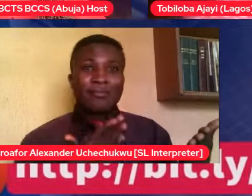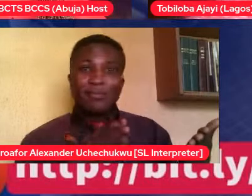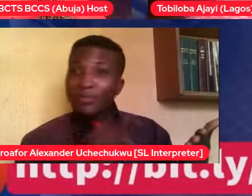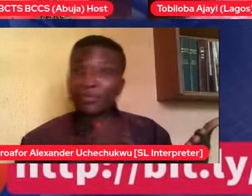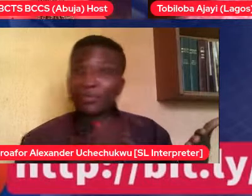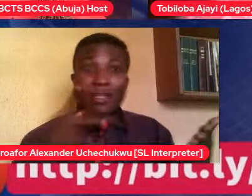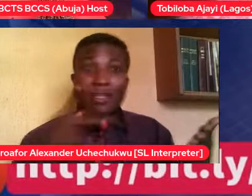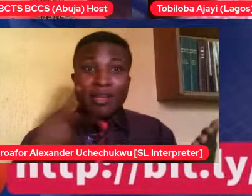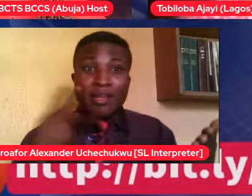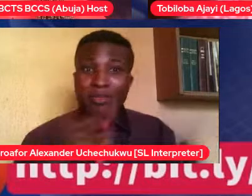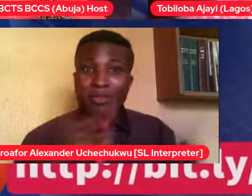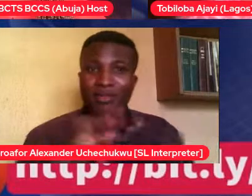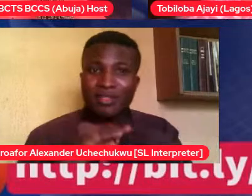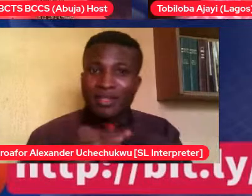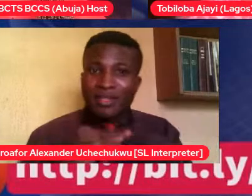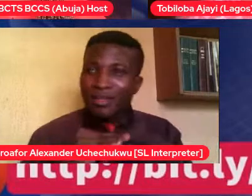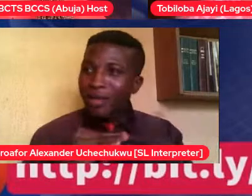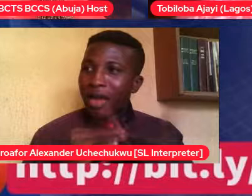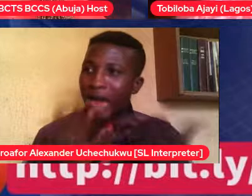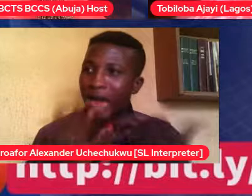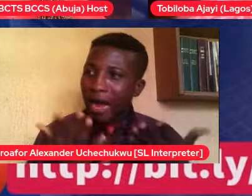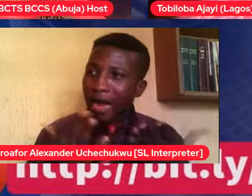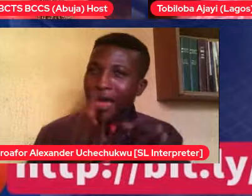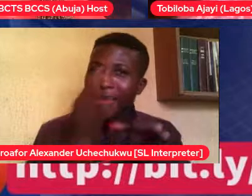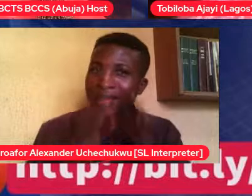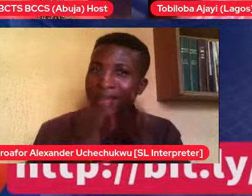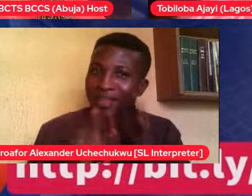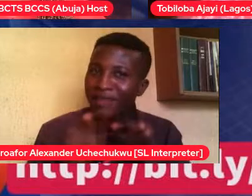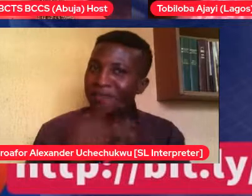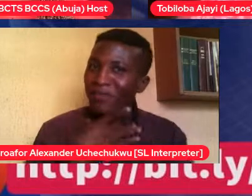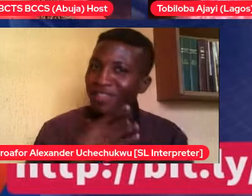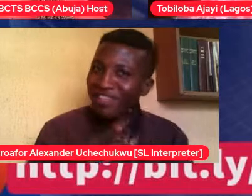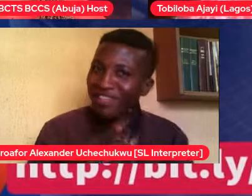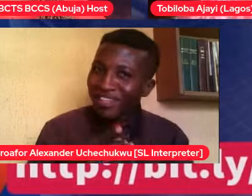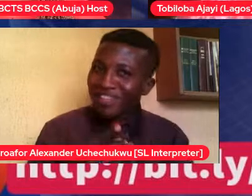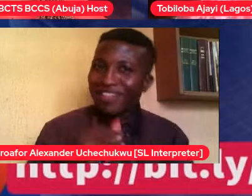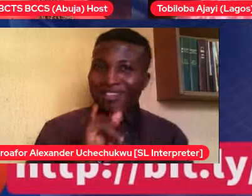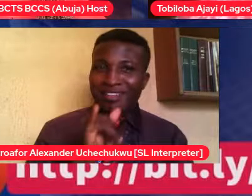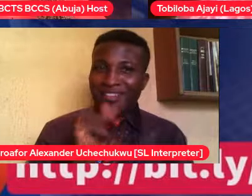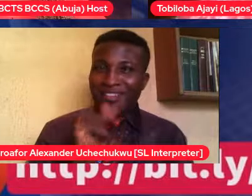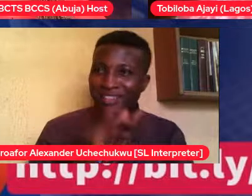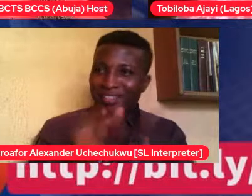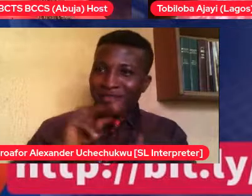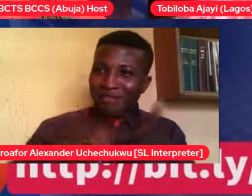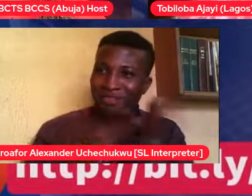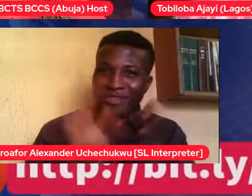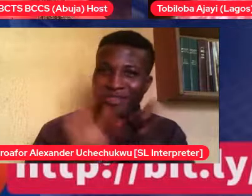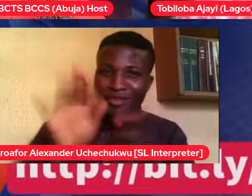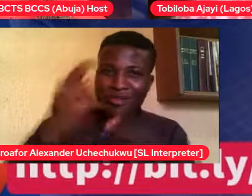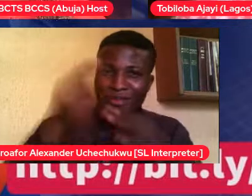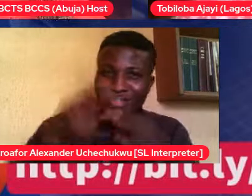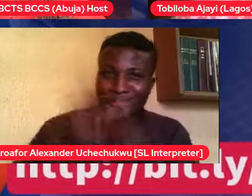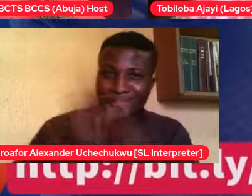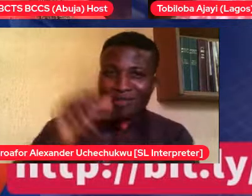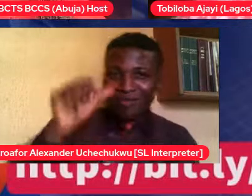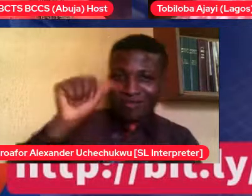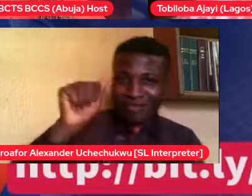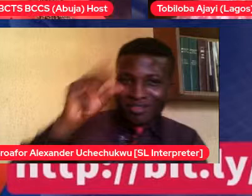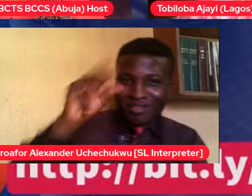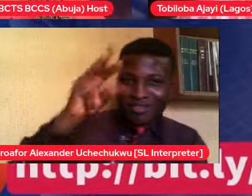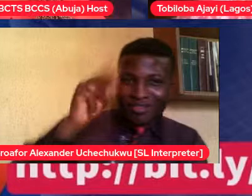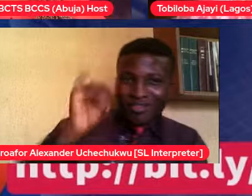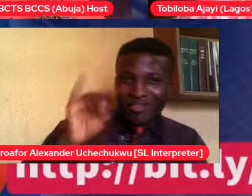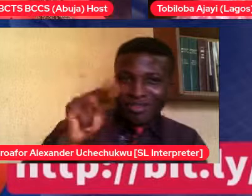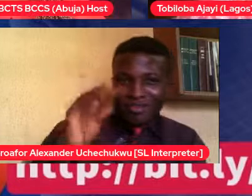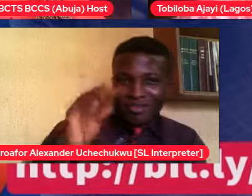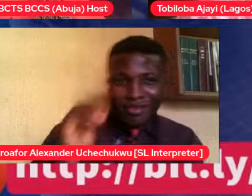that means if you like Amina, should we now name you Amino? So, everybody just started laughing, like, okay, we